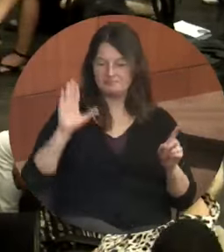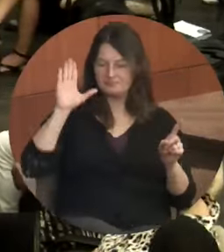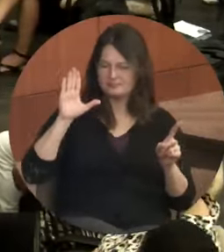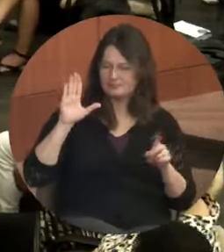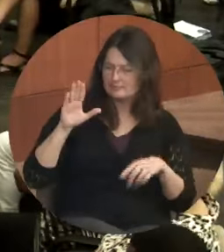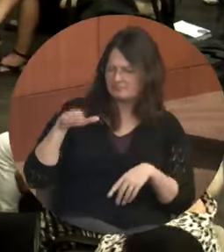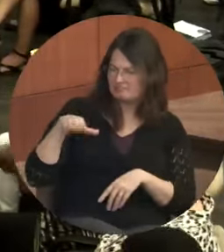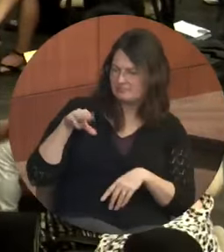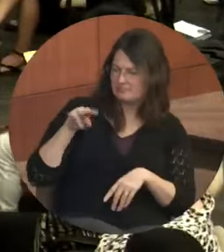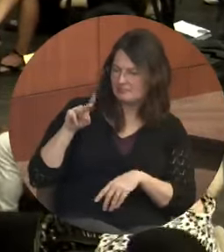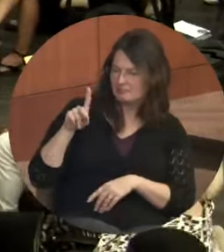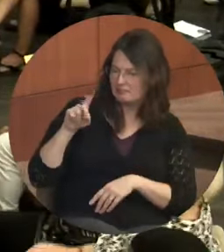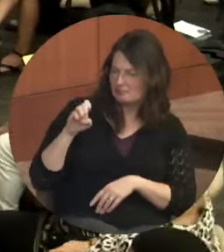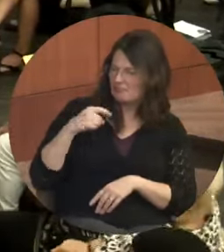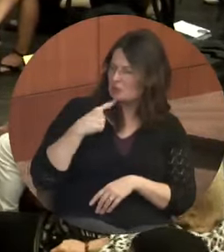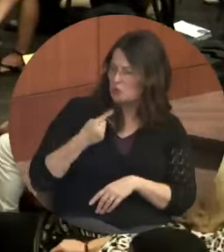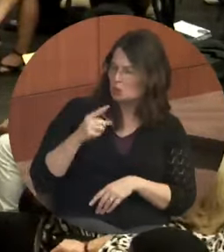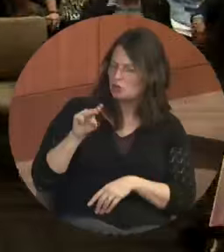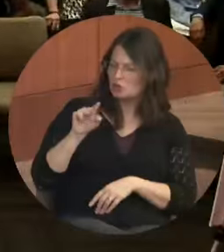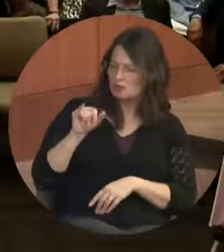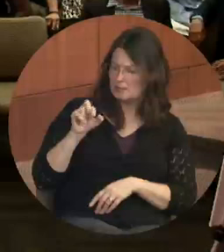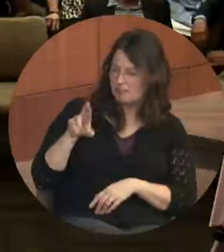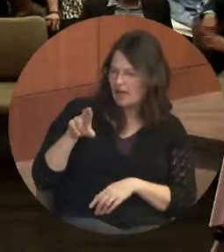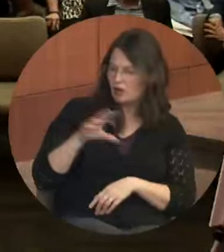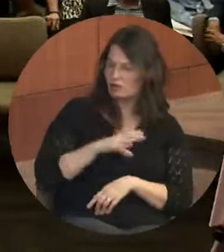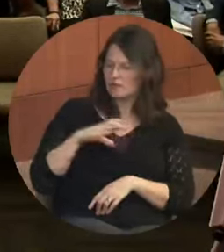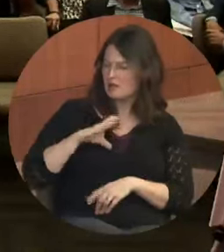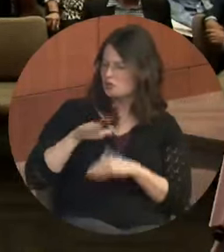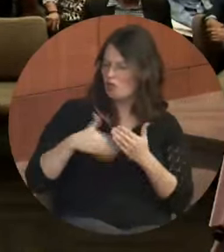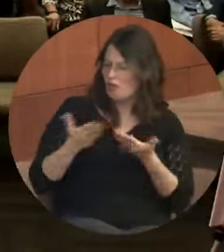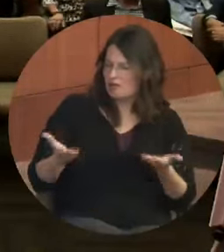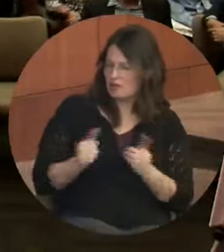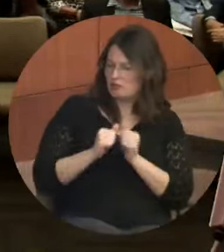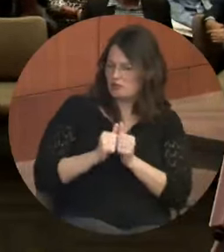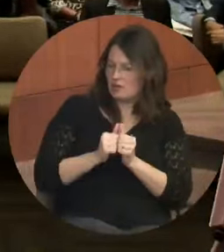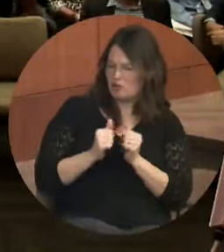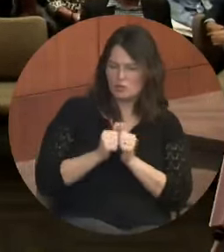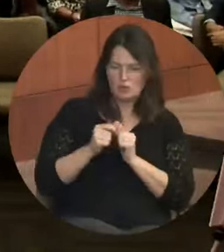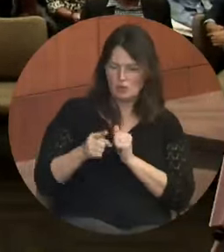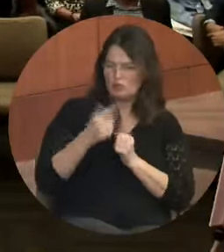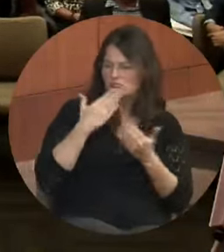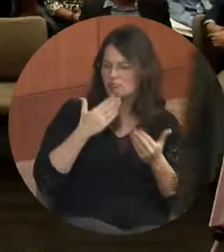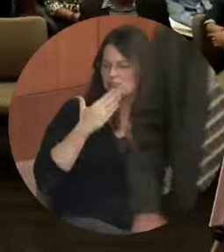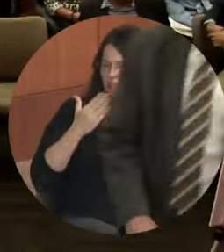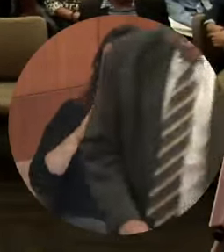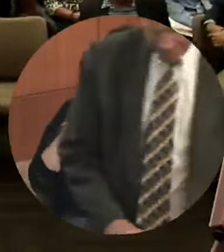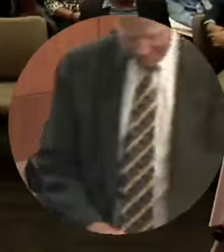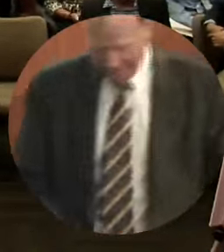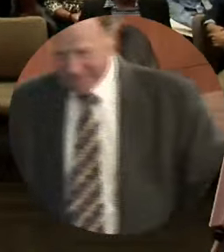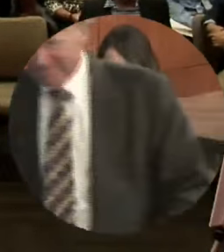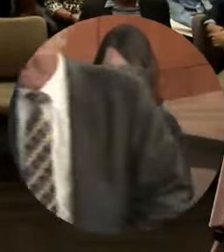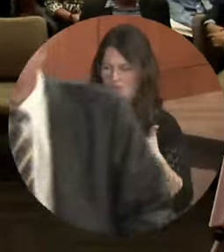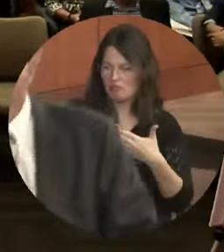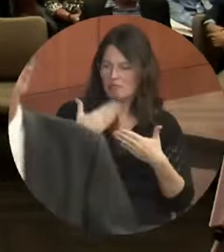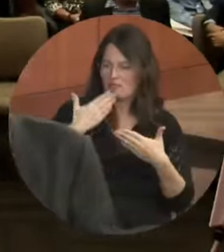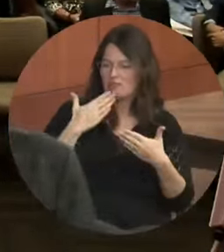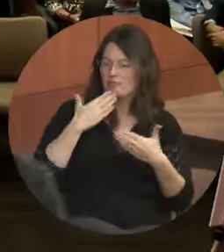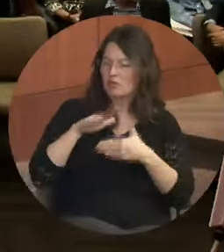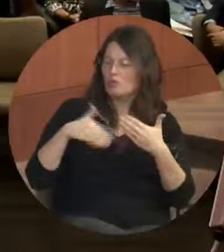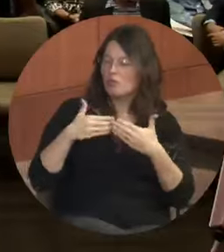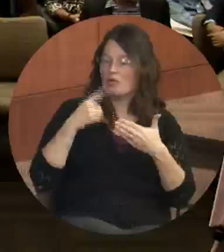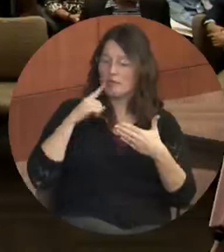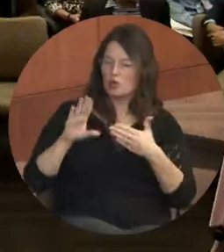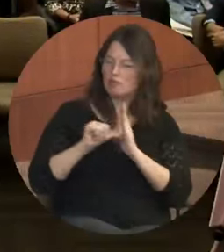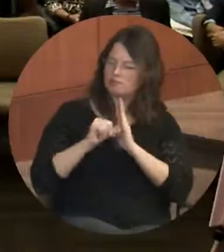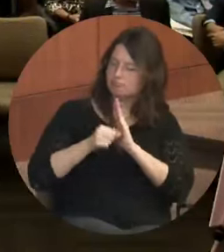I would like to thank all of you for the emphasis that you have put